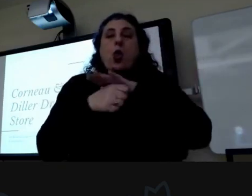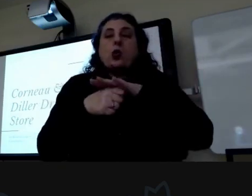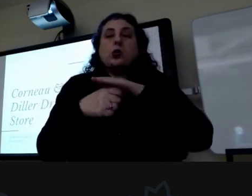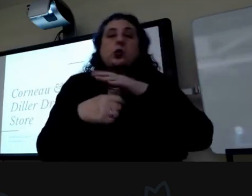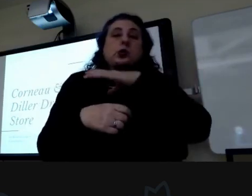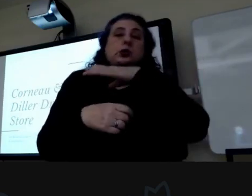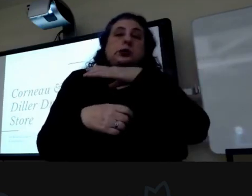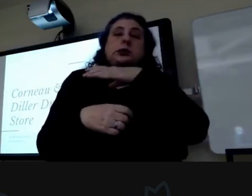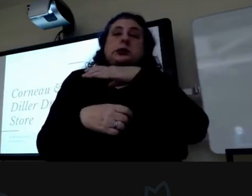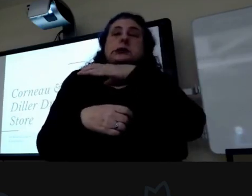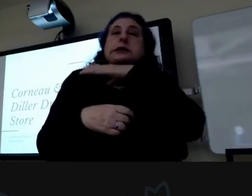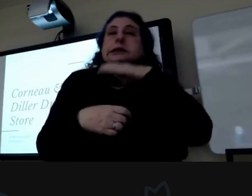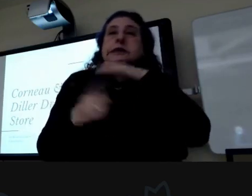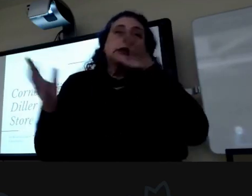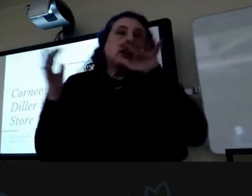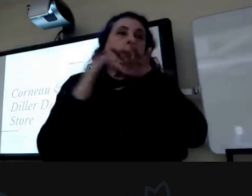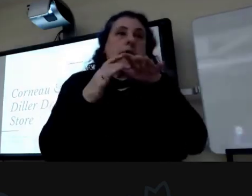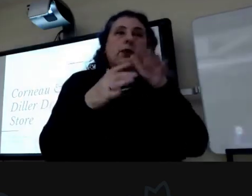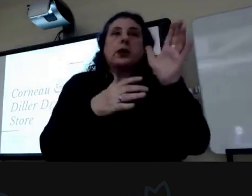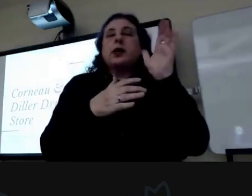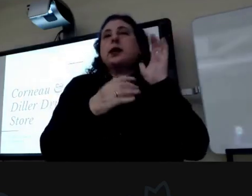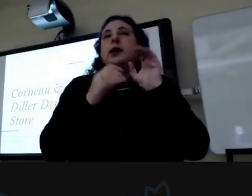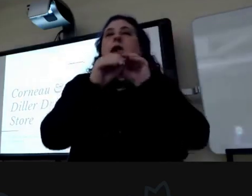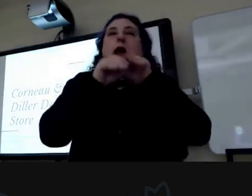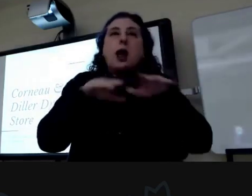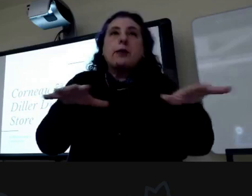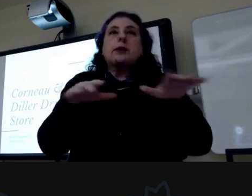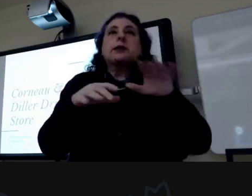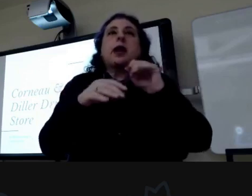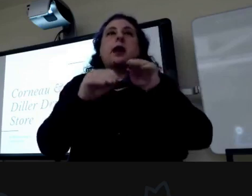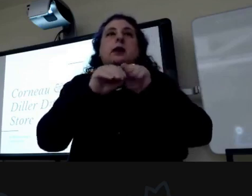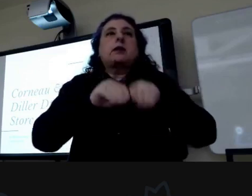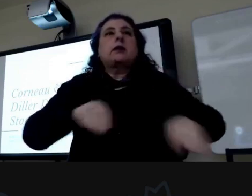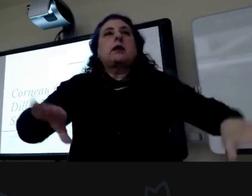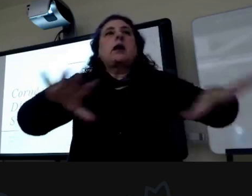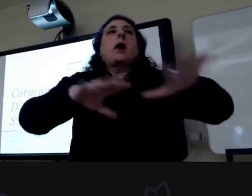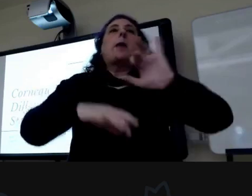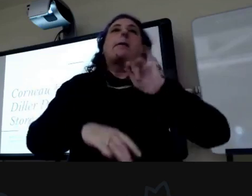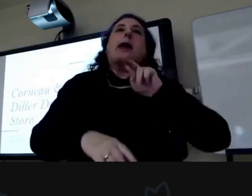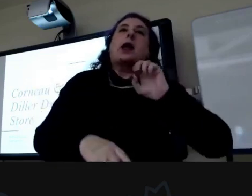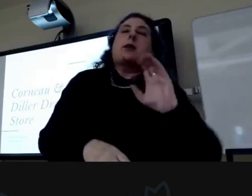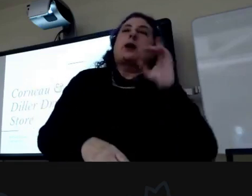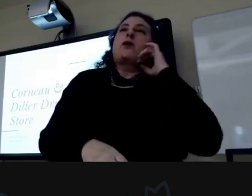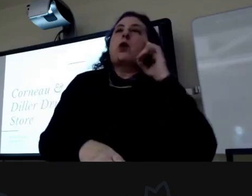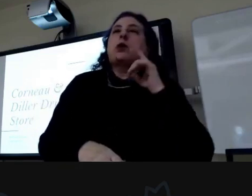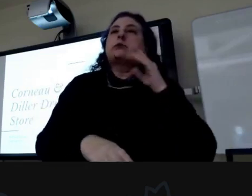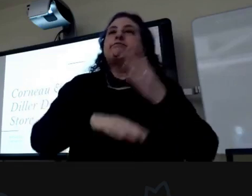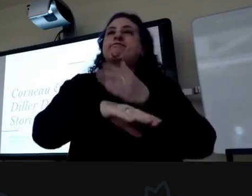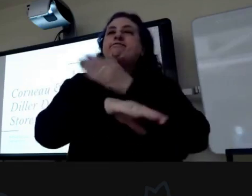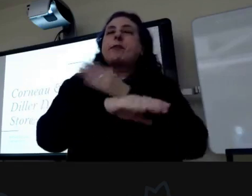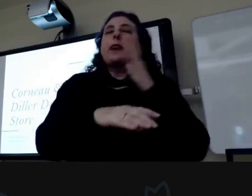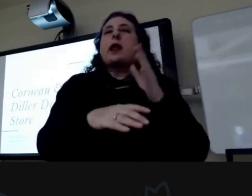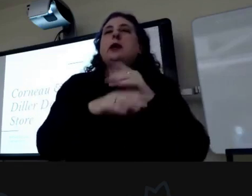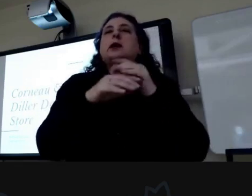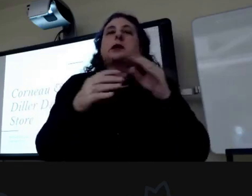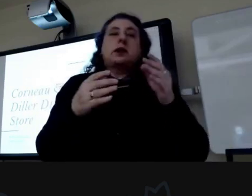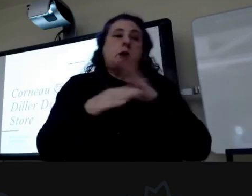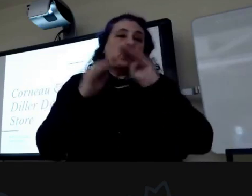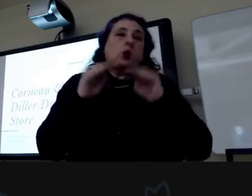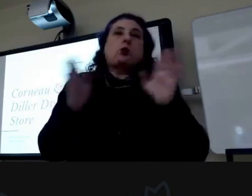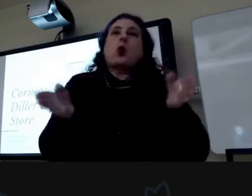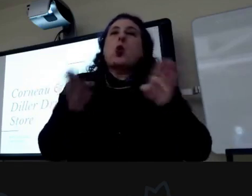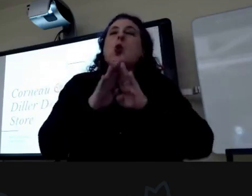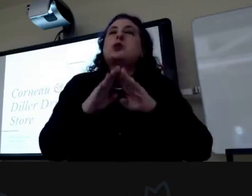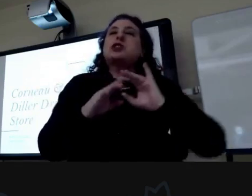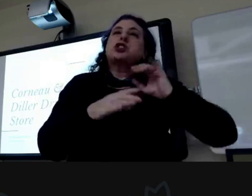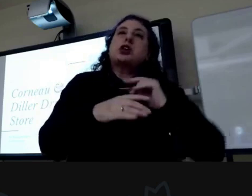during previous epidemics and pandemics for the betterment of their communities the museum is currently closed in january and february